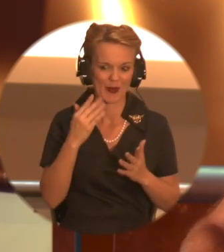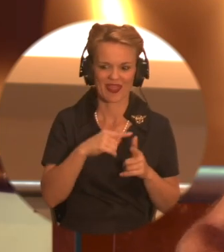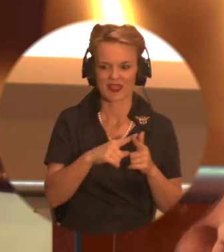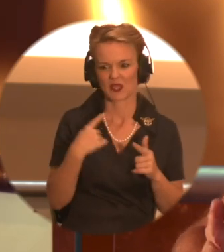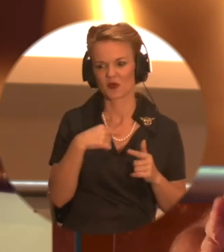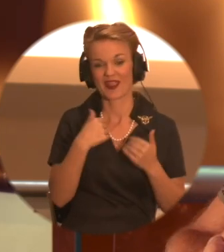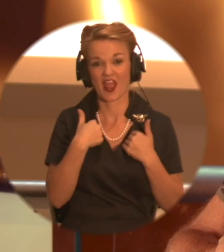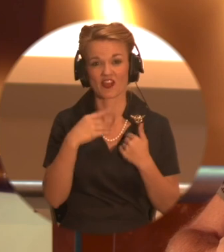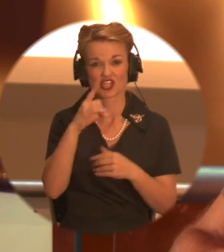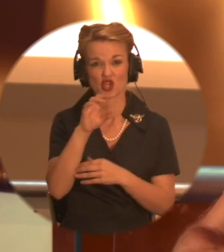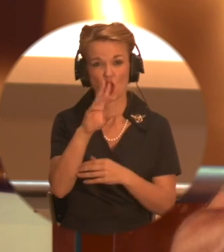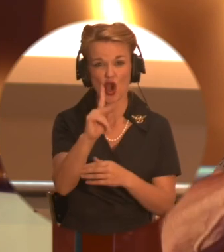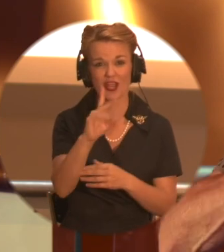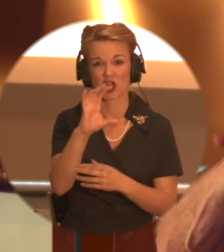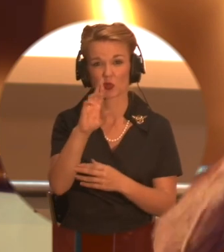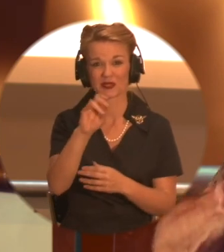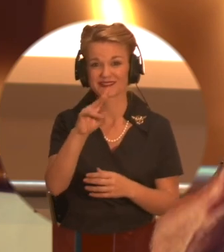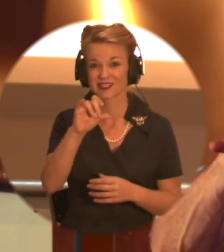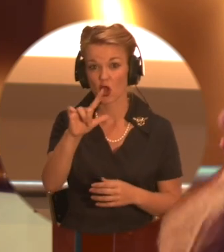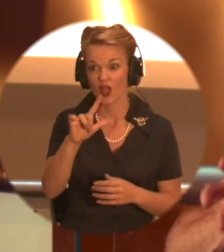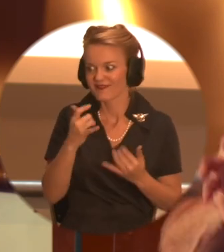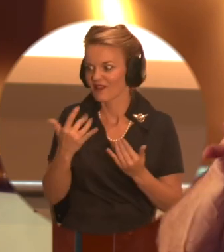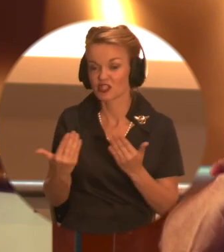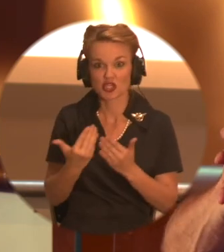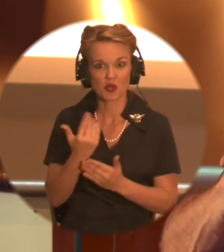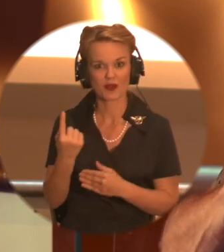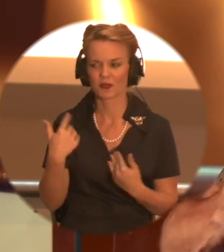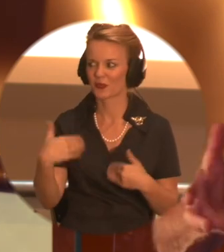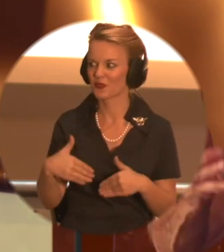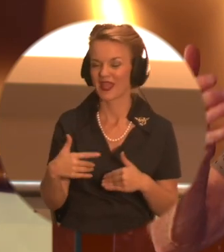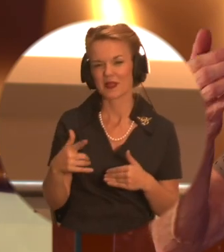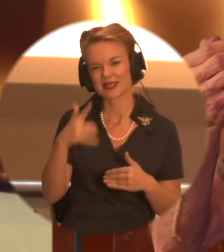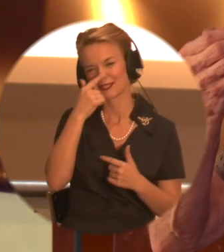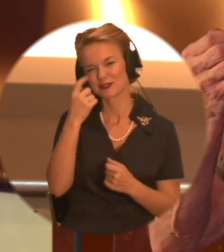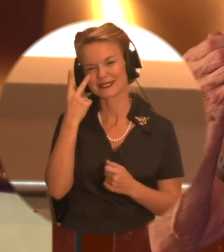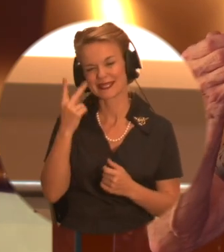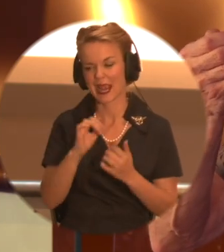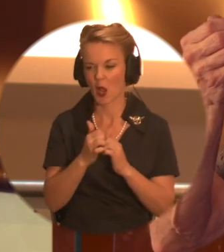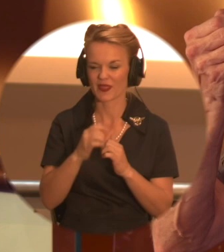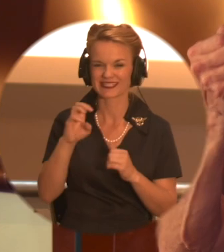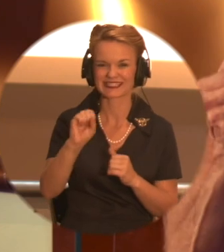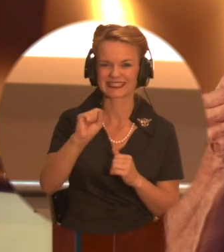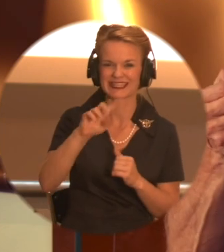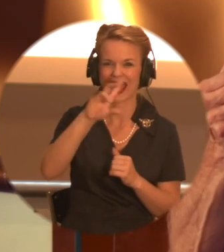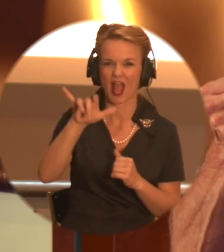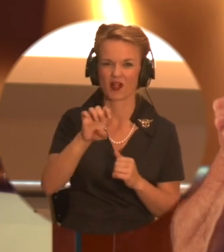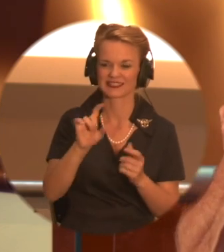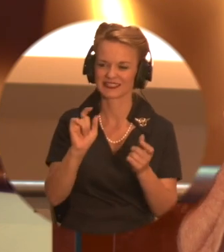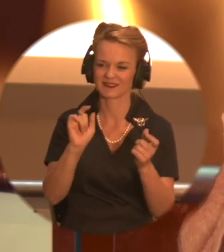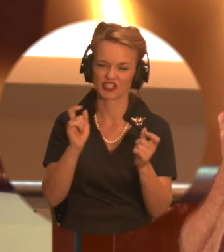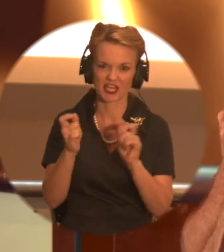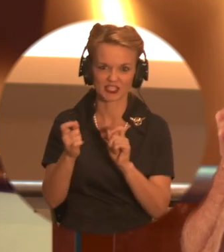But, and there's a new Dark Crystal. Oh, yeah. It'd be interesting to see the comparison between the puppetry styles. Right. Because I know there's a feeling that there's a desire for the